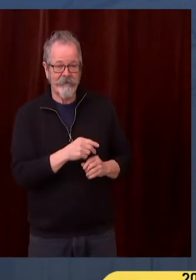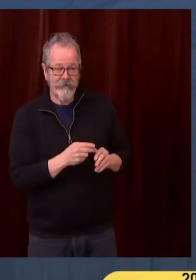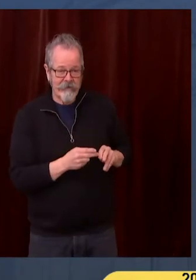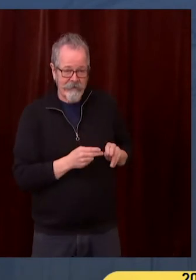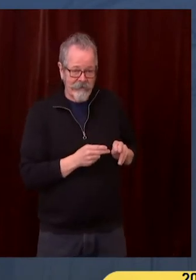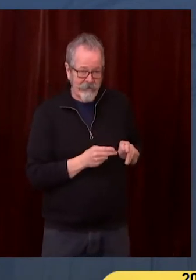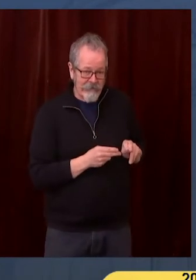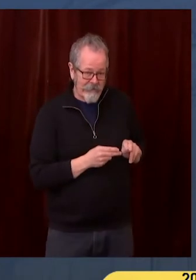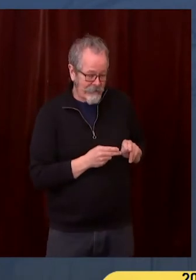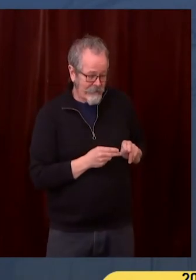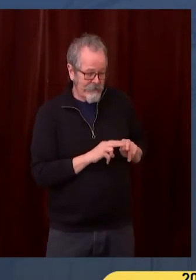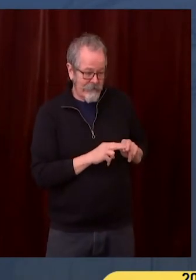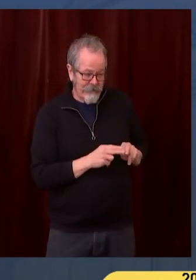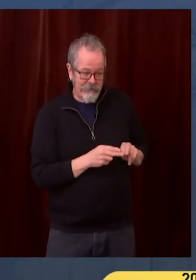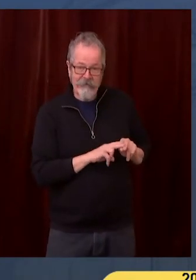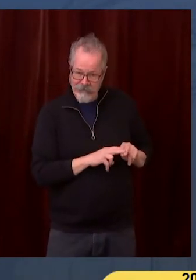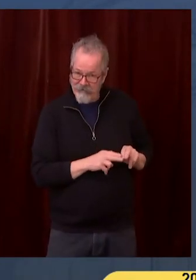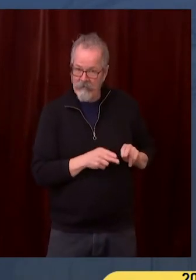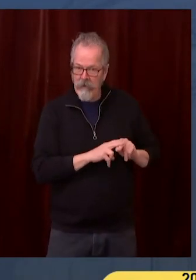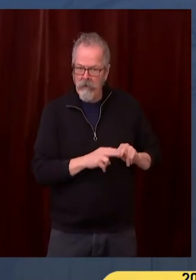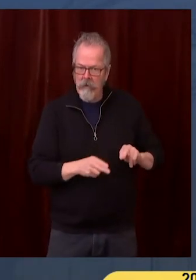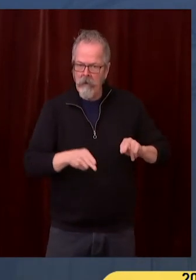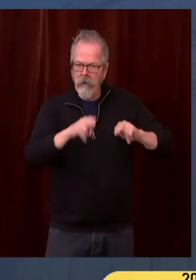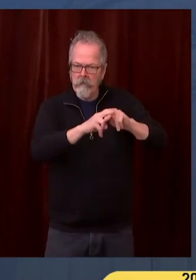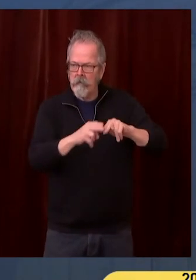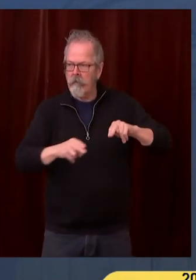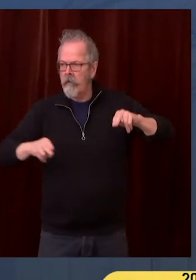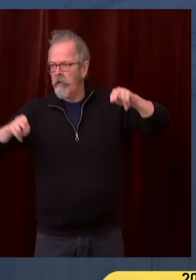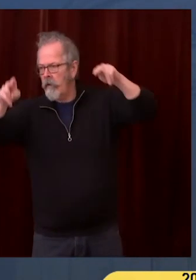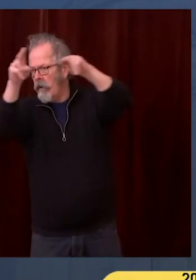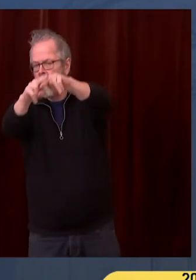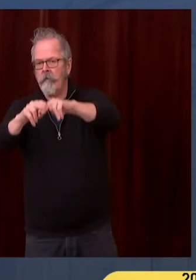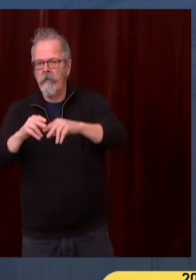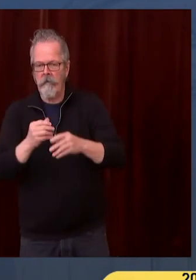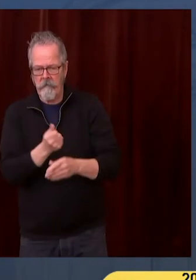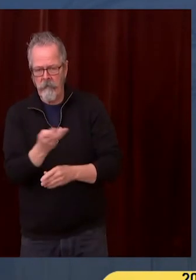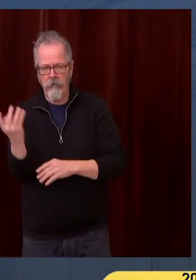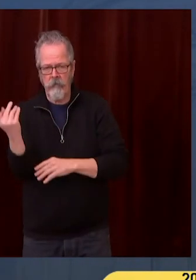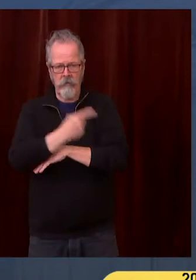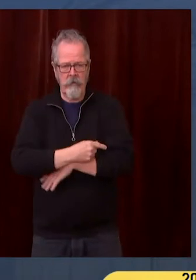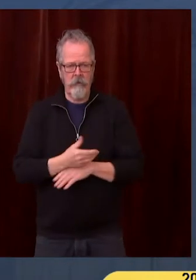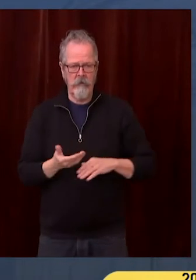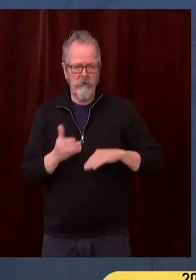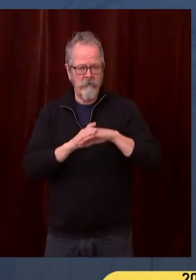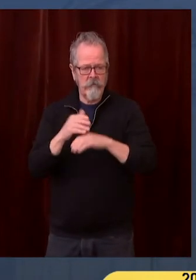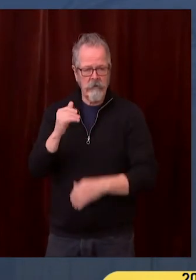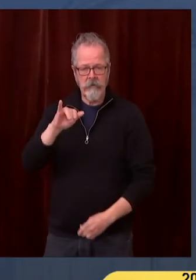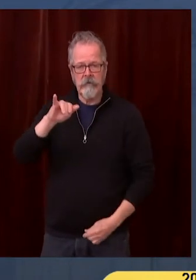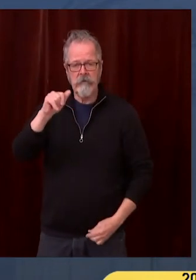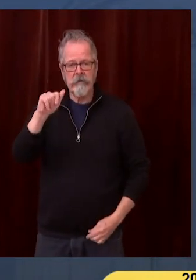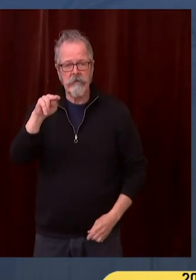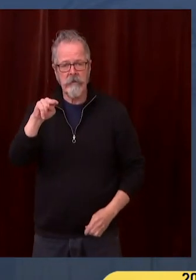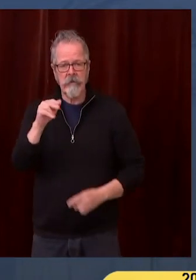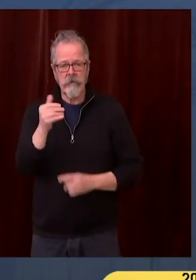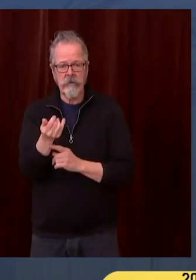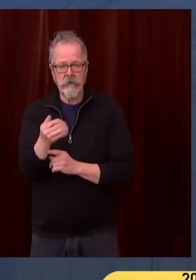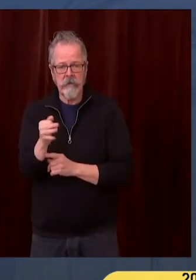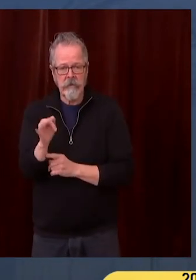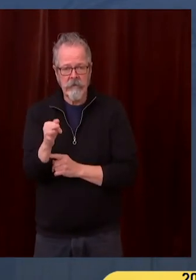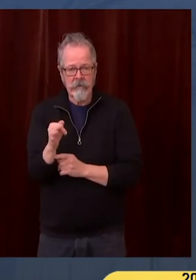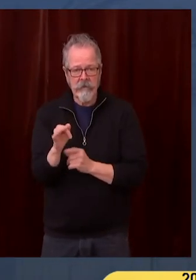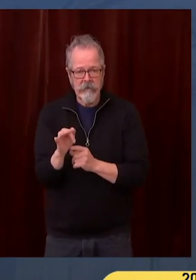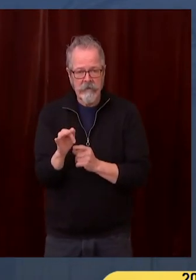several days, as of January 19th, we did 16,146 doses.